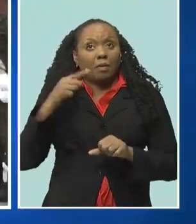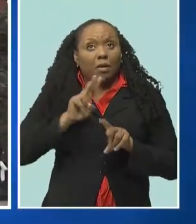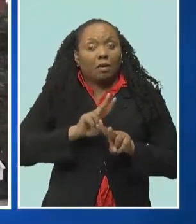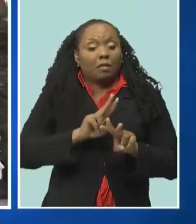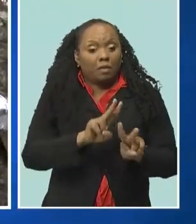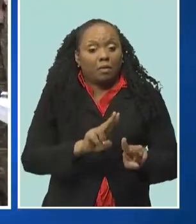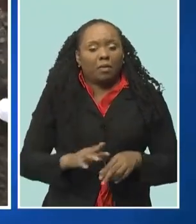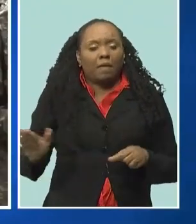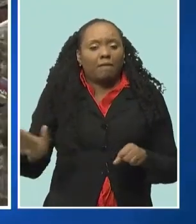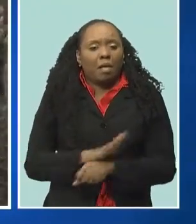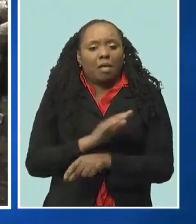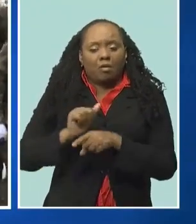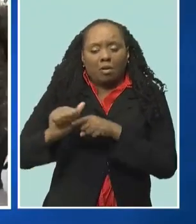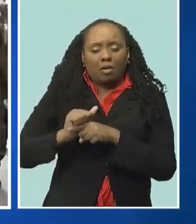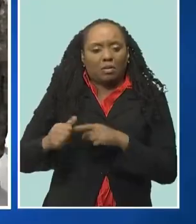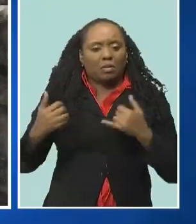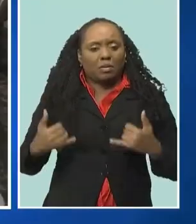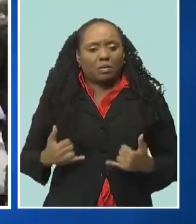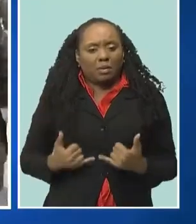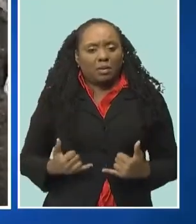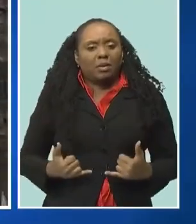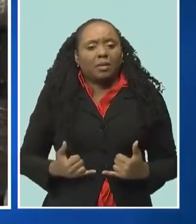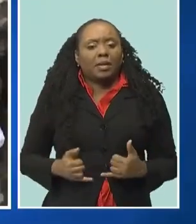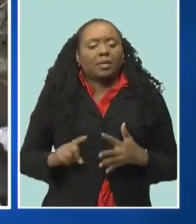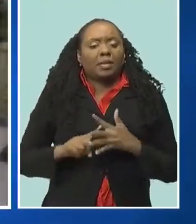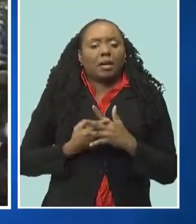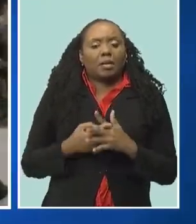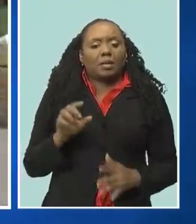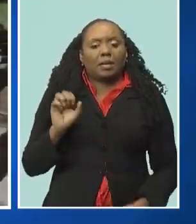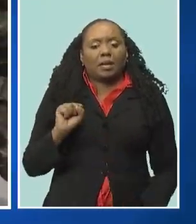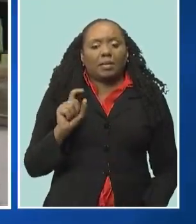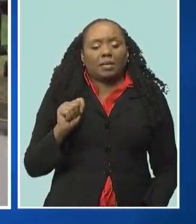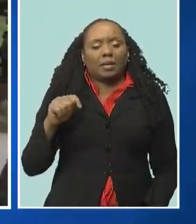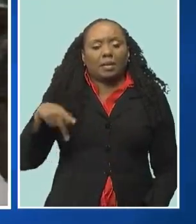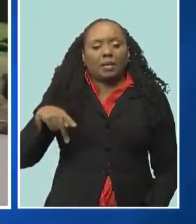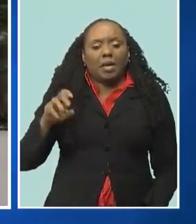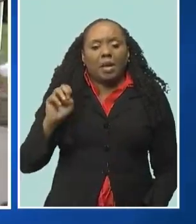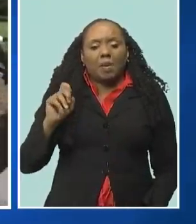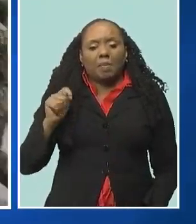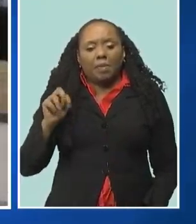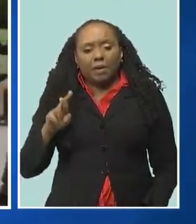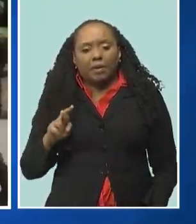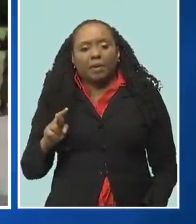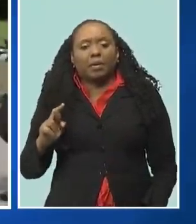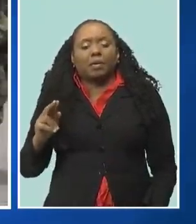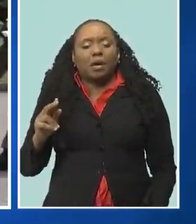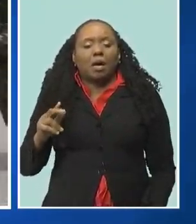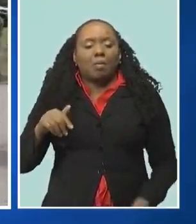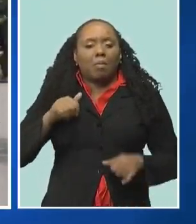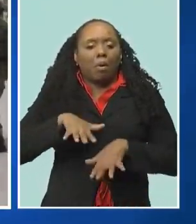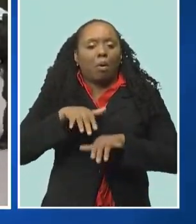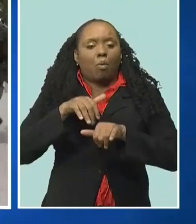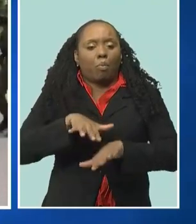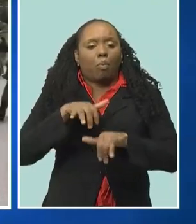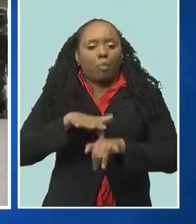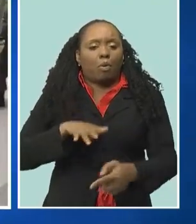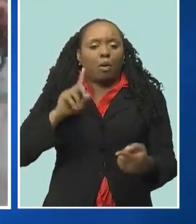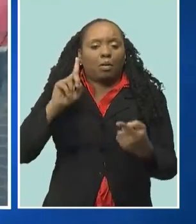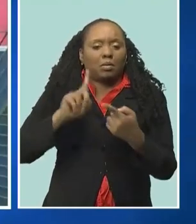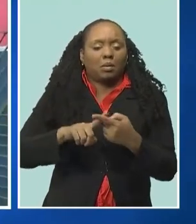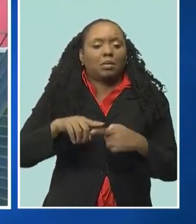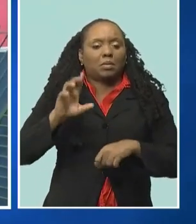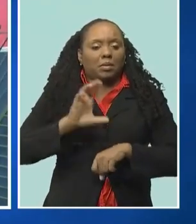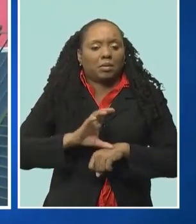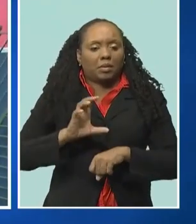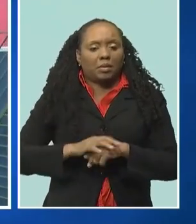rehearsal was held beginning with a procession from Batalee St. Peter along Queen Street and ending at the St. Peter's Parish Church where the service will be